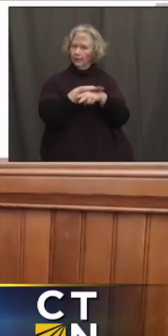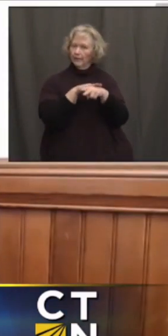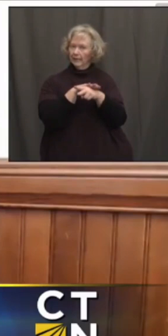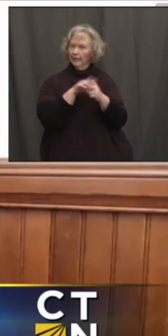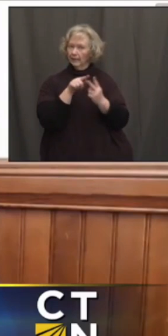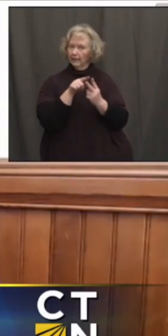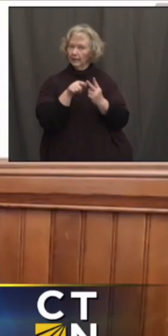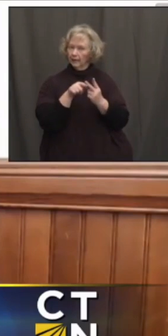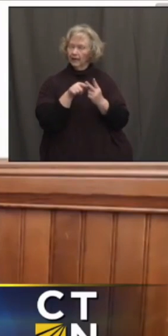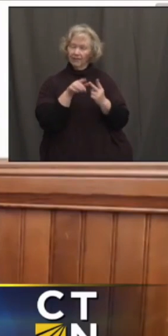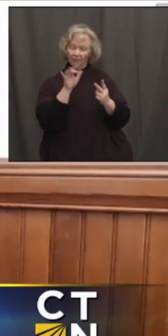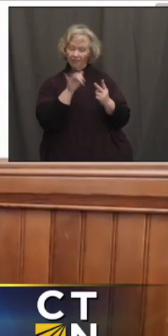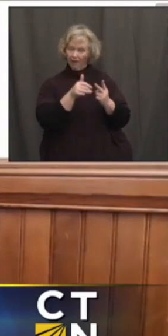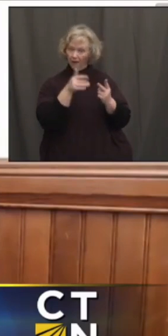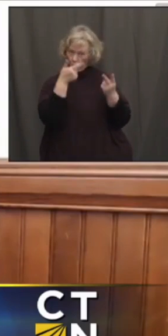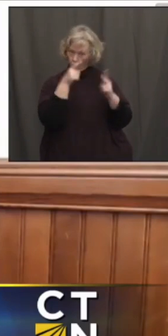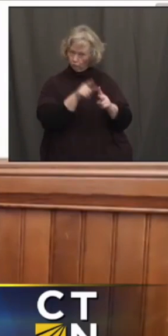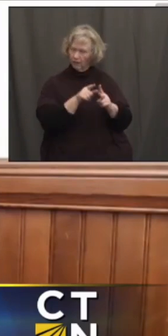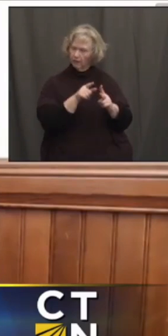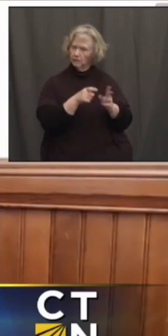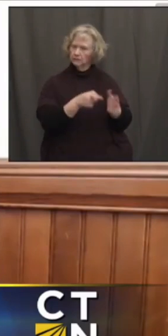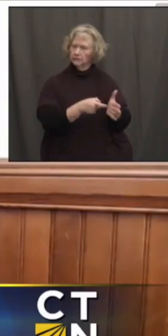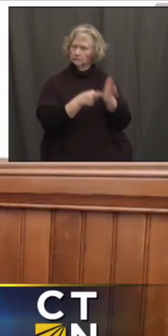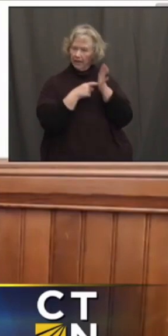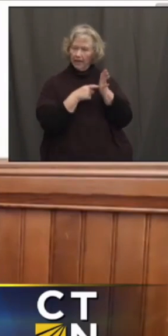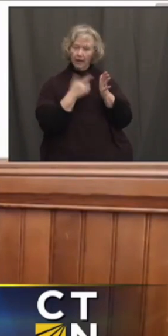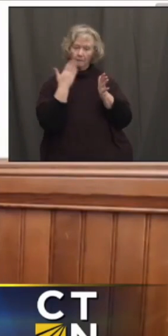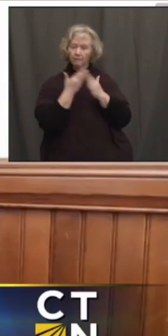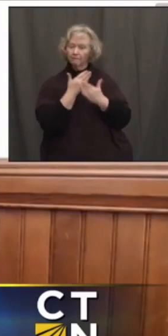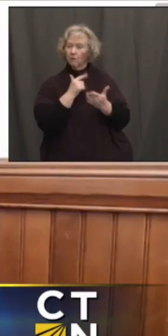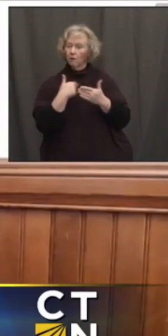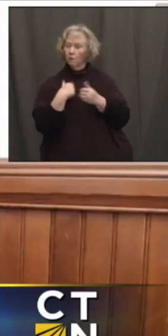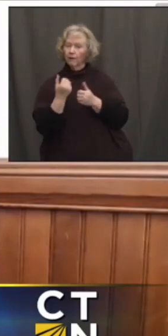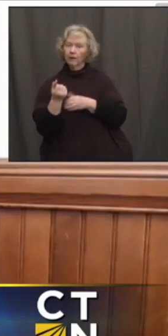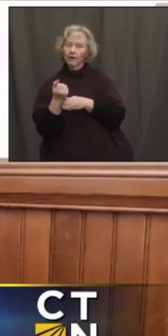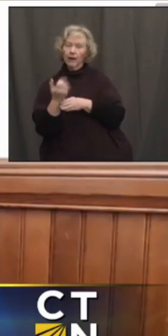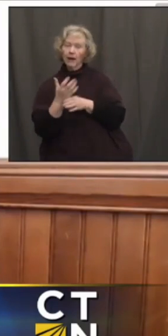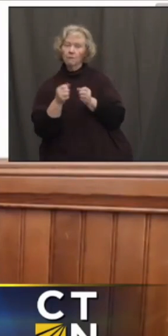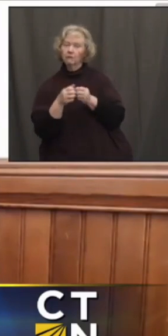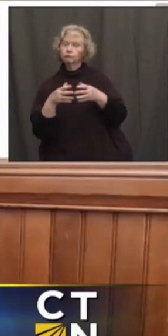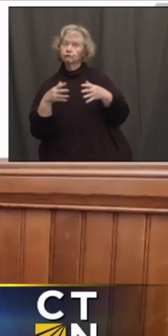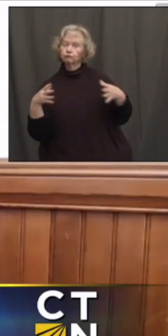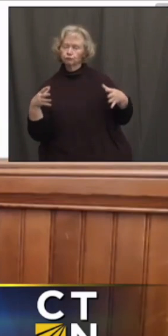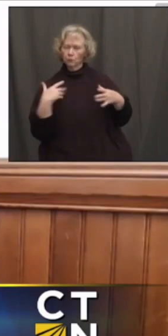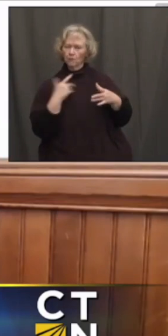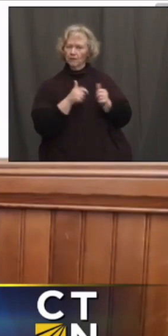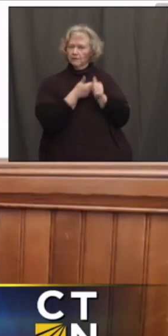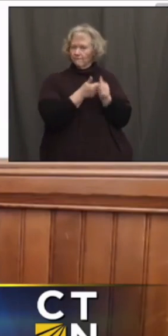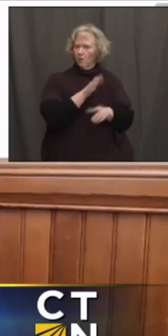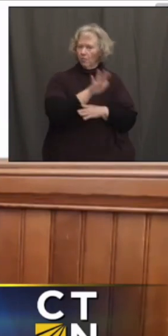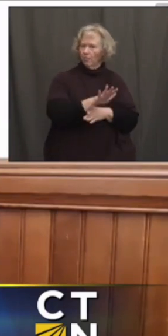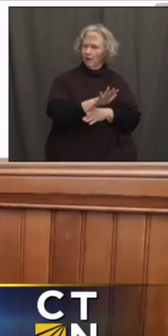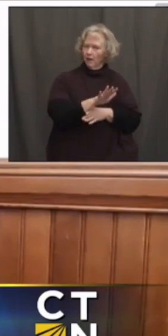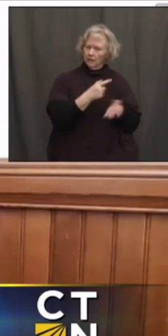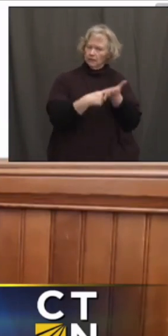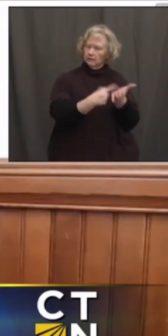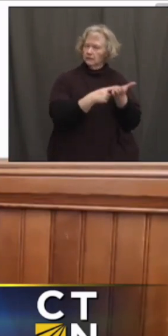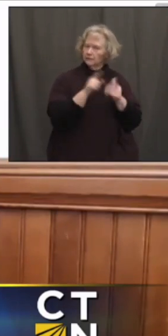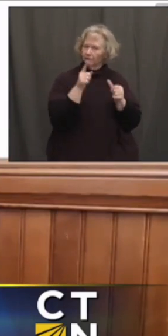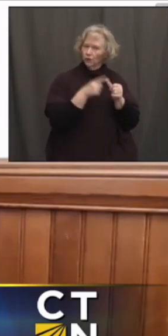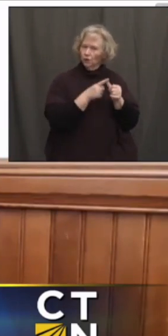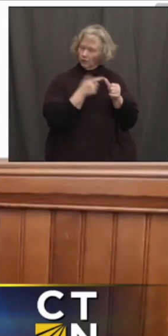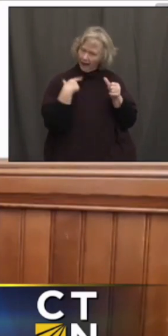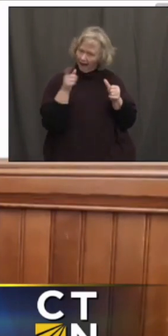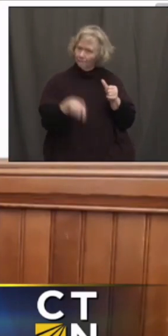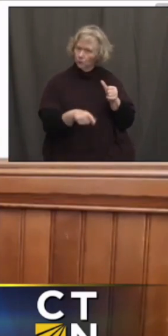dictates any expansion of gaming in the state of Connecticut. So, any conversations have to, first and foremost,